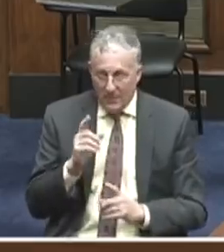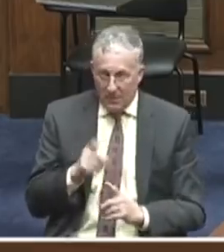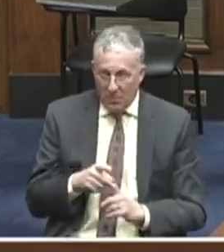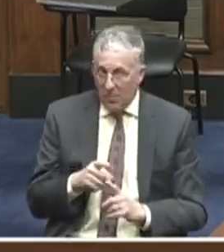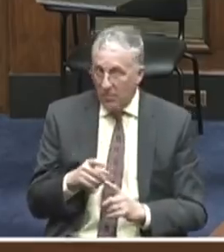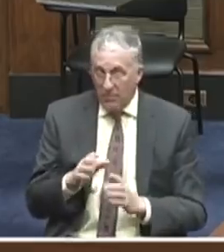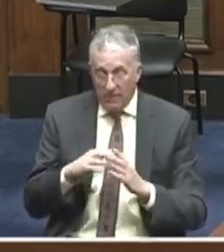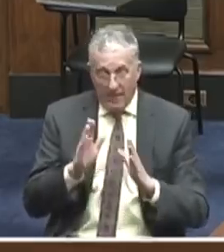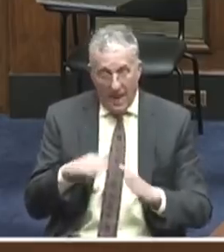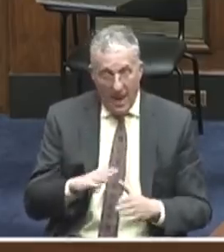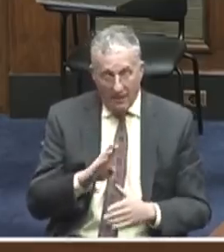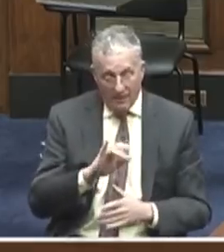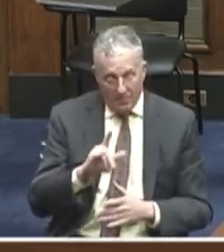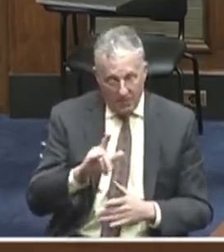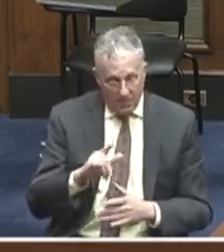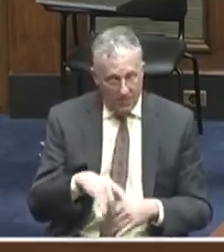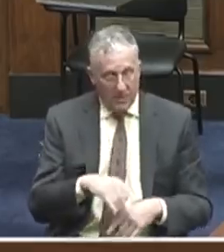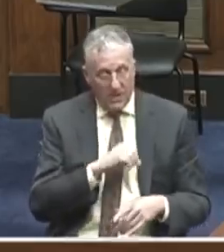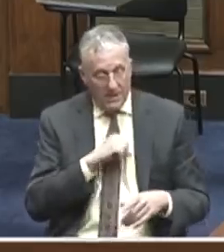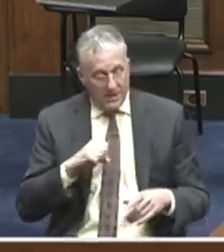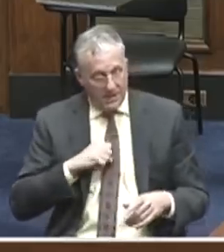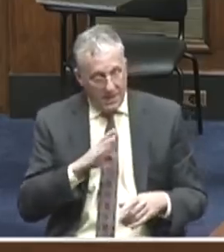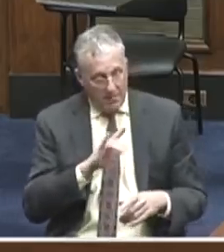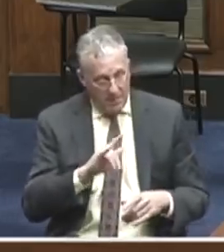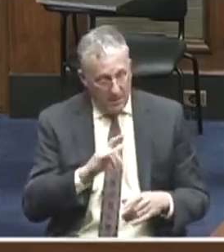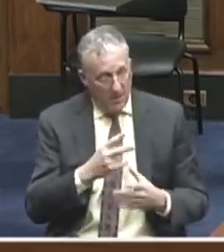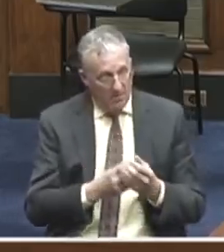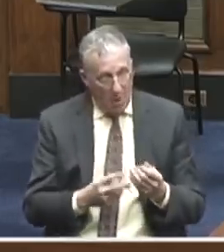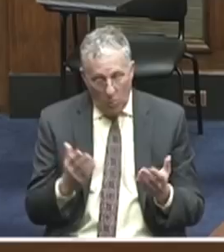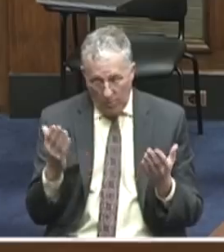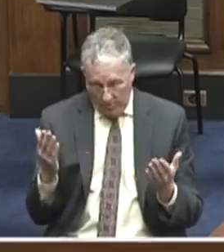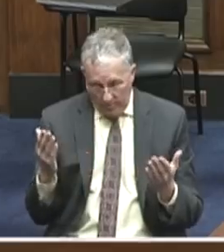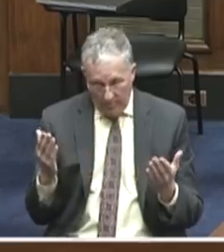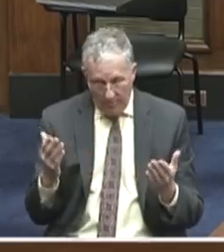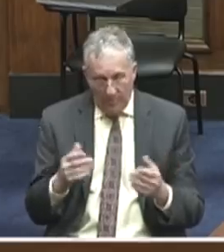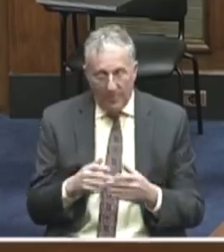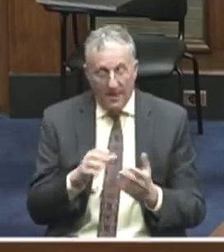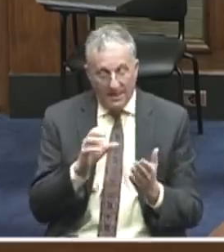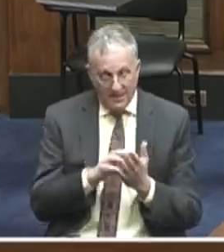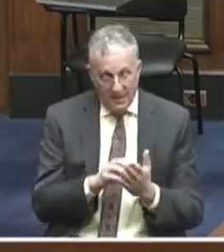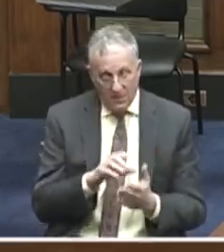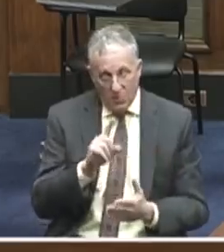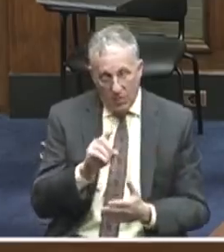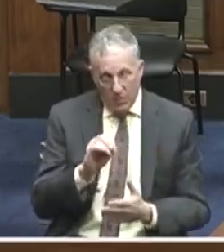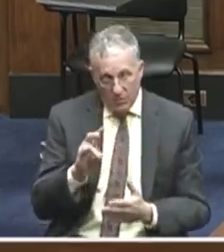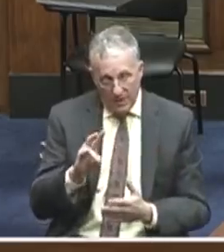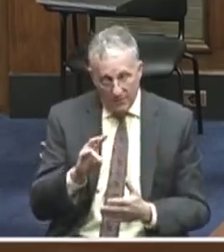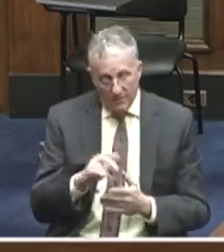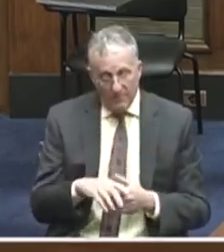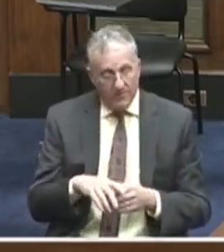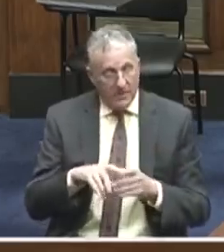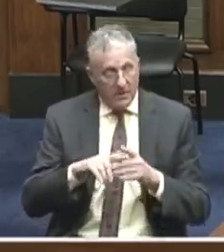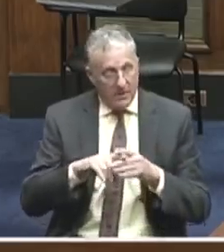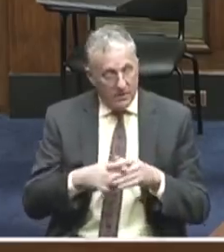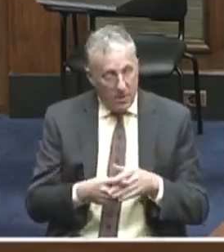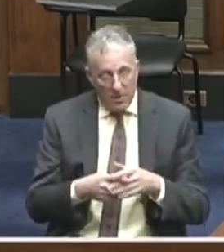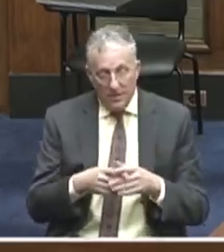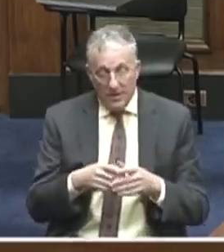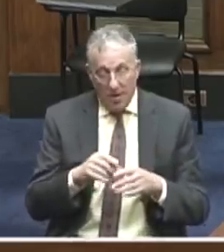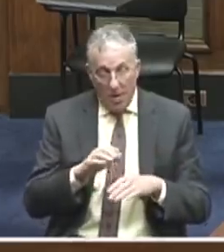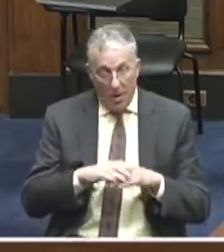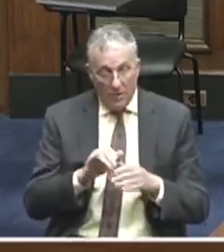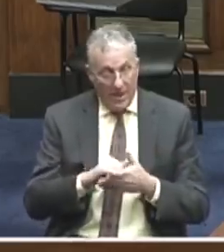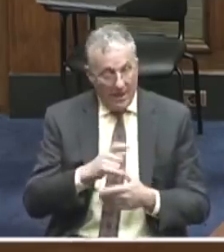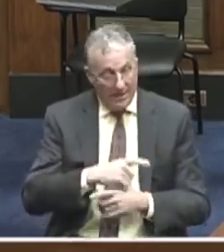bill and the Senate bill, under Section 107, beginning on the effective date,